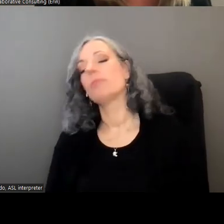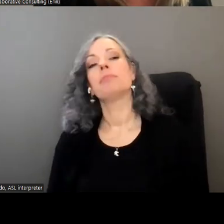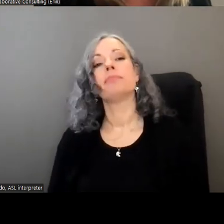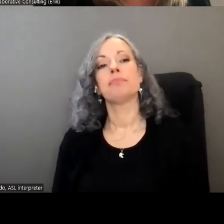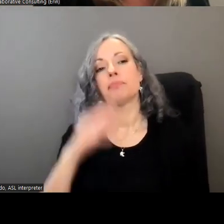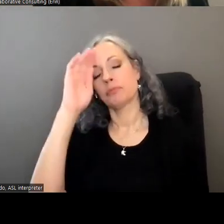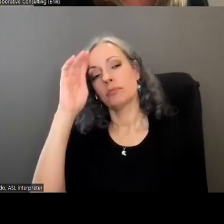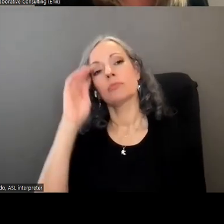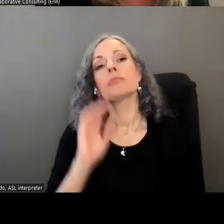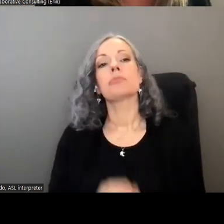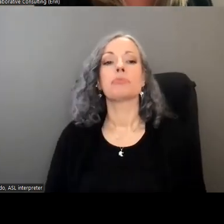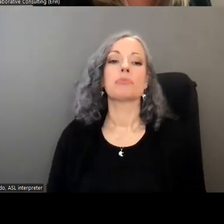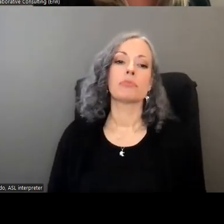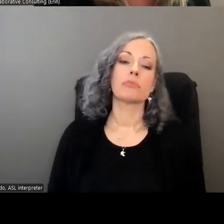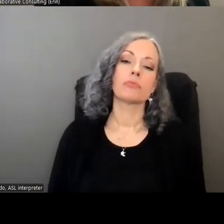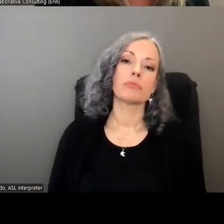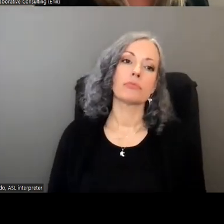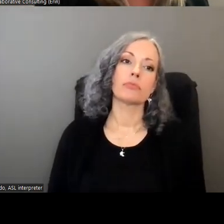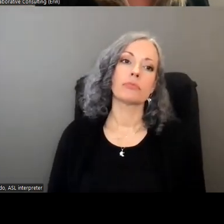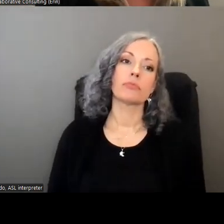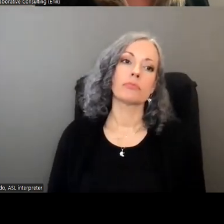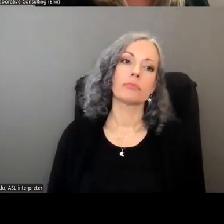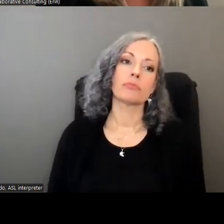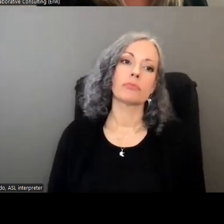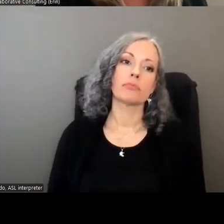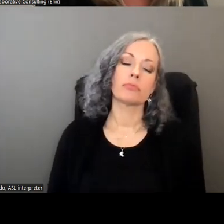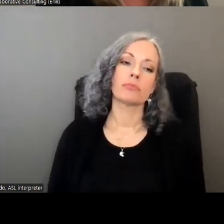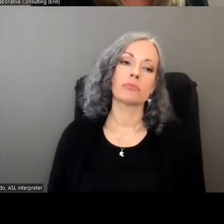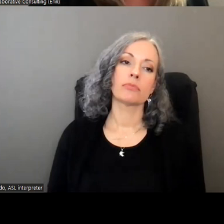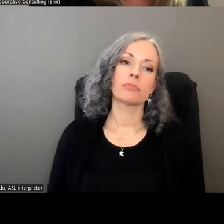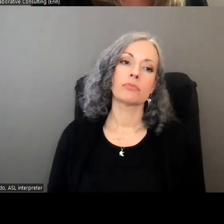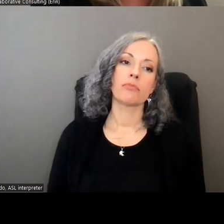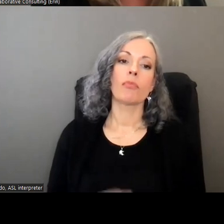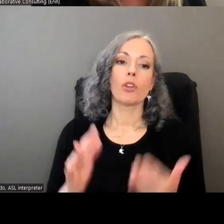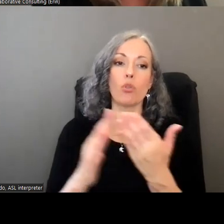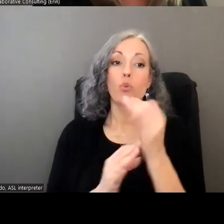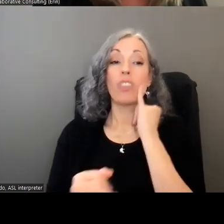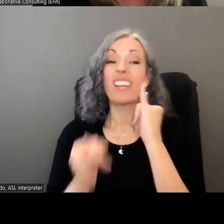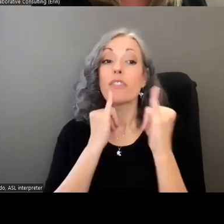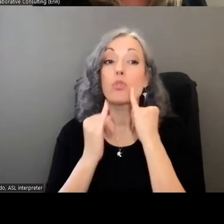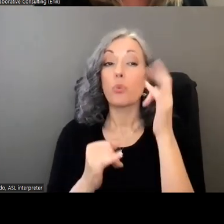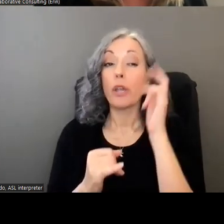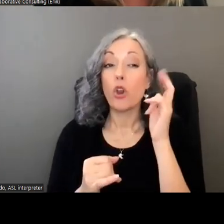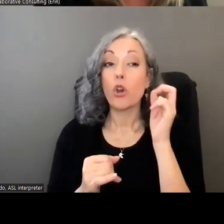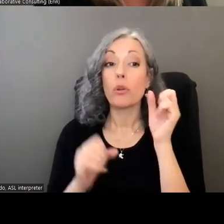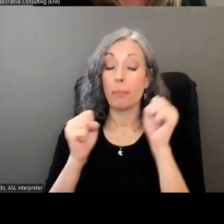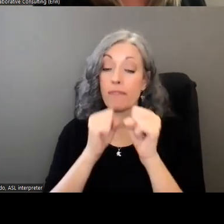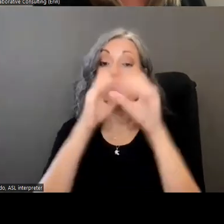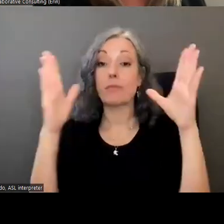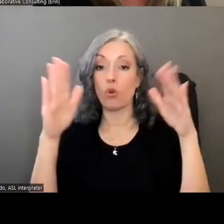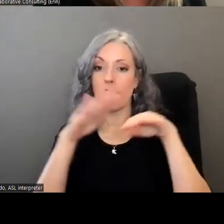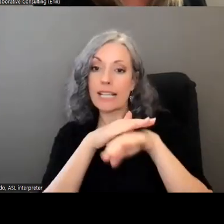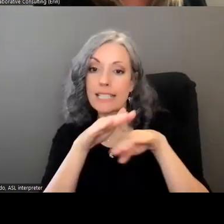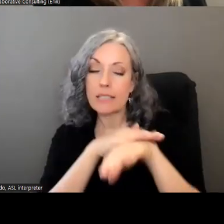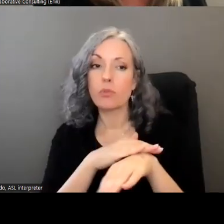take a moment here and read these out loud the traits that we heard that came through the interviews be visible and accessible be